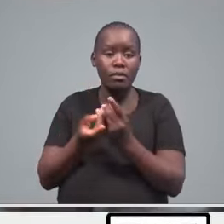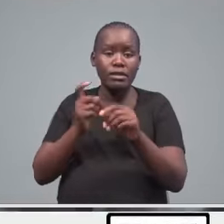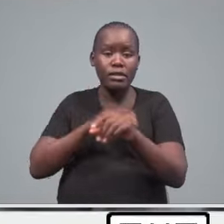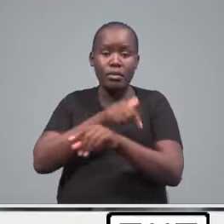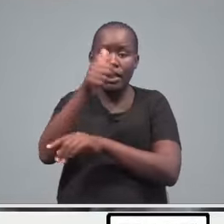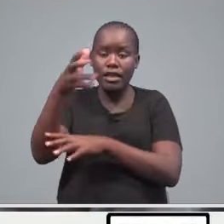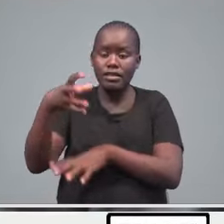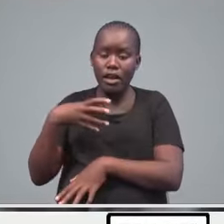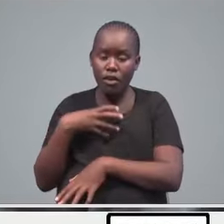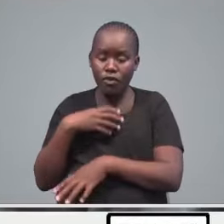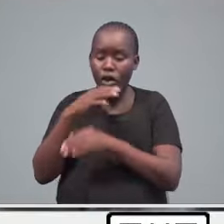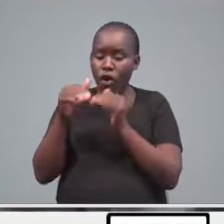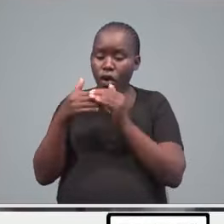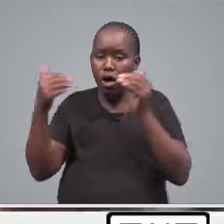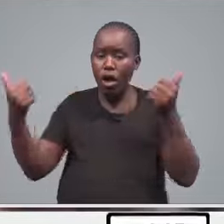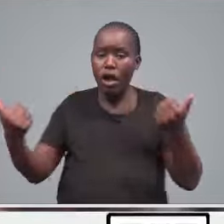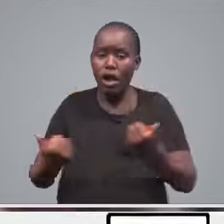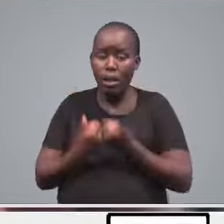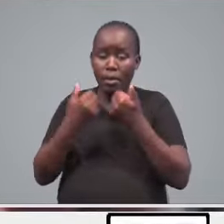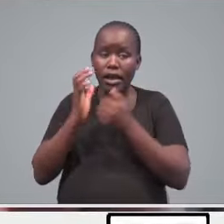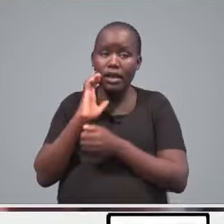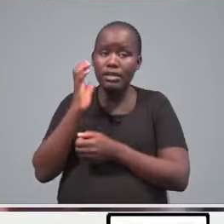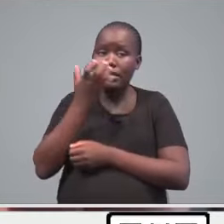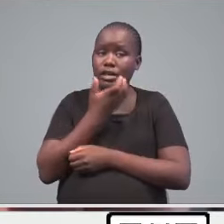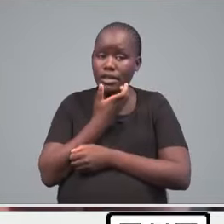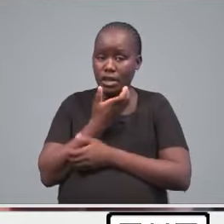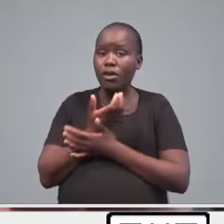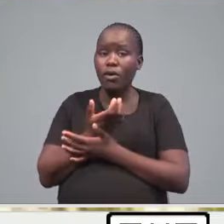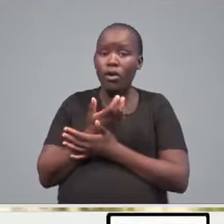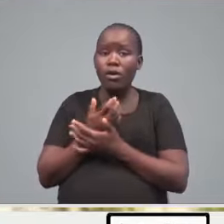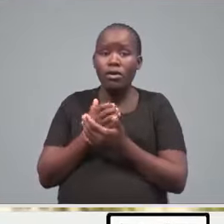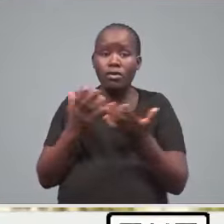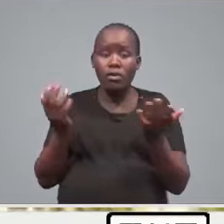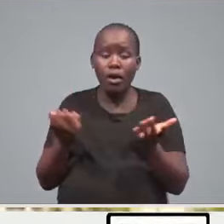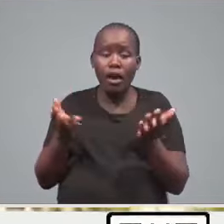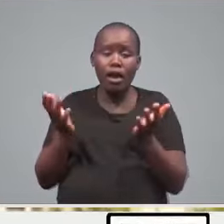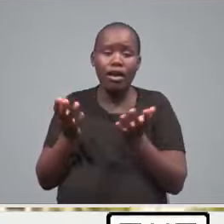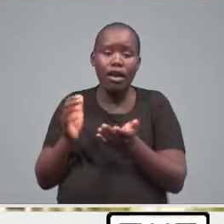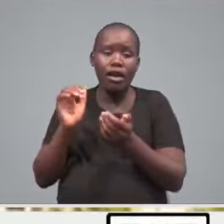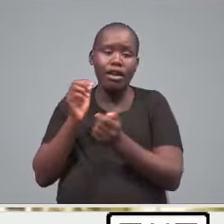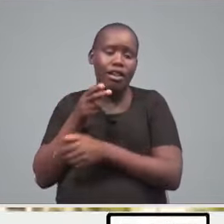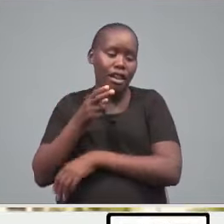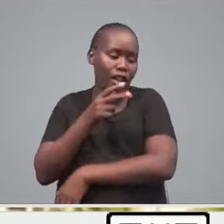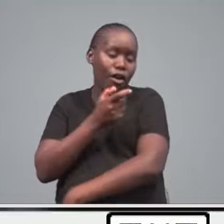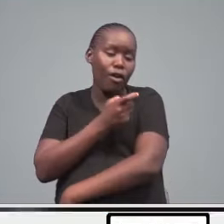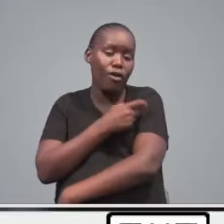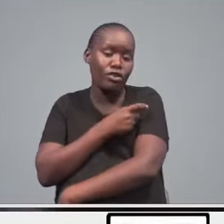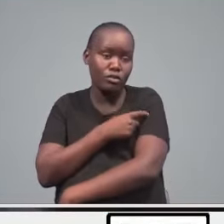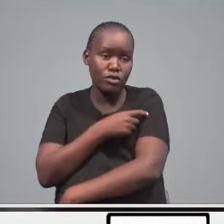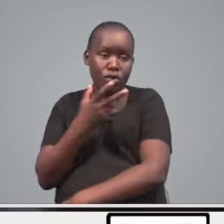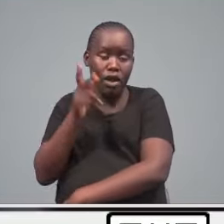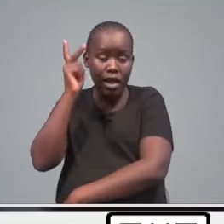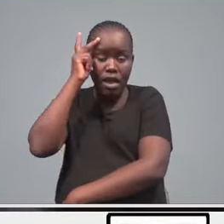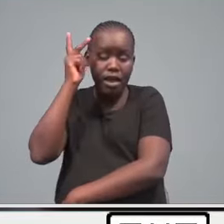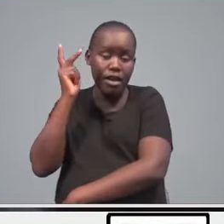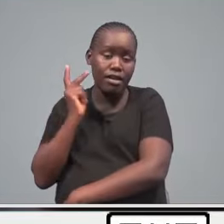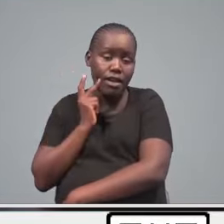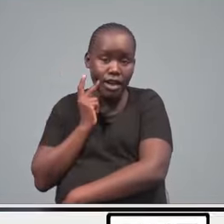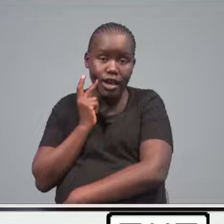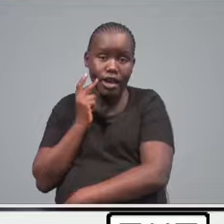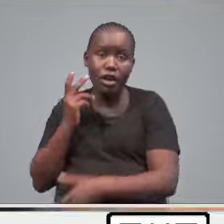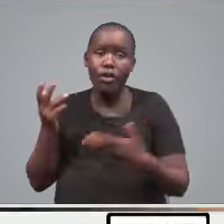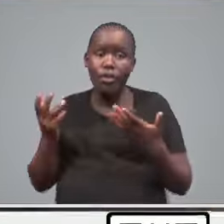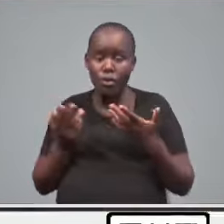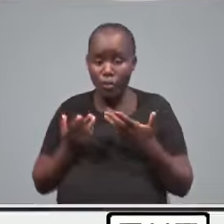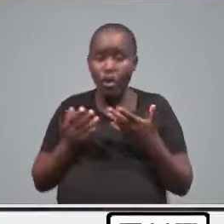All of these happening as Gashagwa remains confined at the current hospital for the third day, where the glaring scale